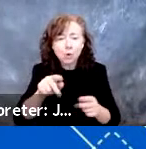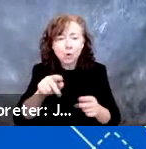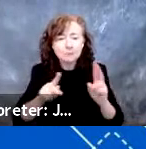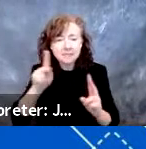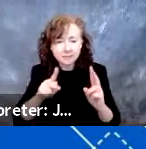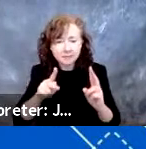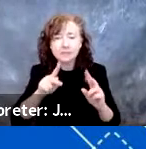backwards?